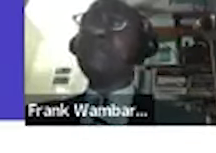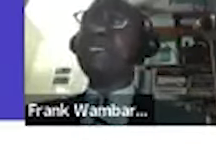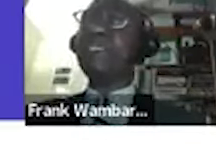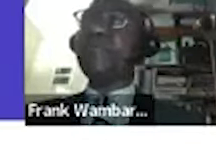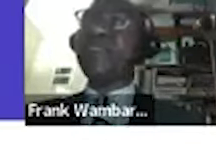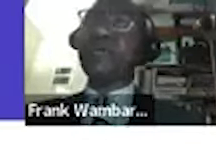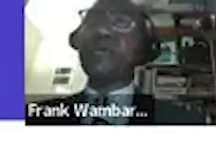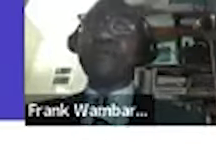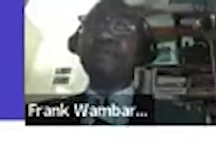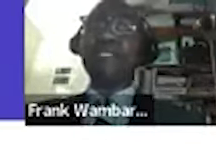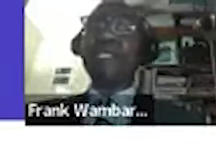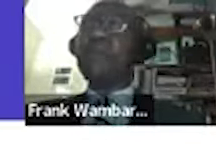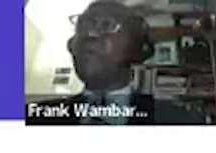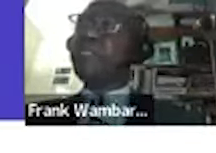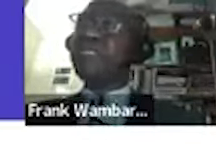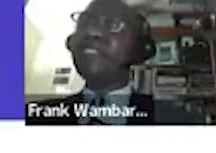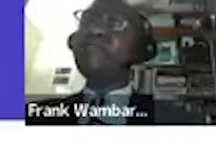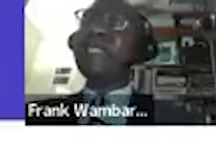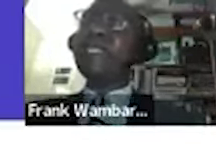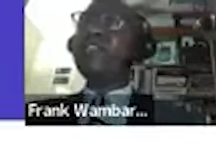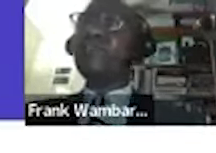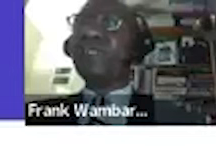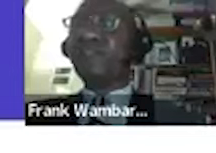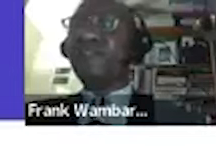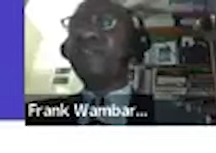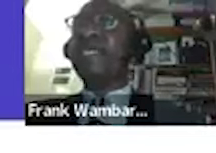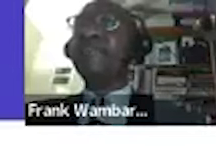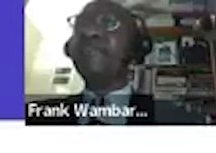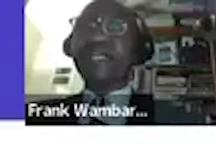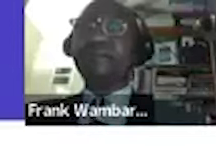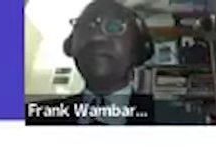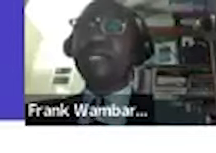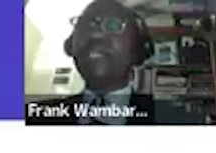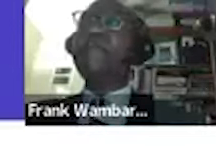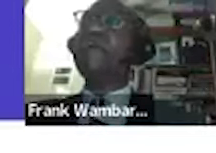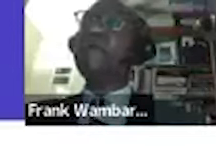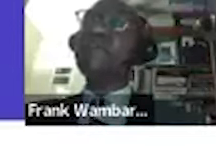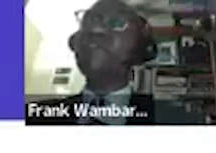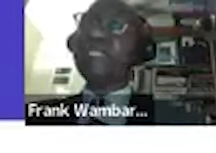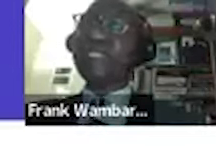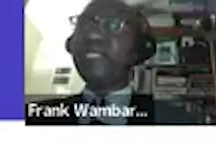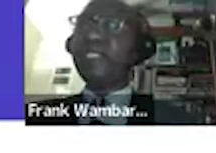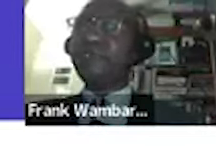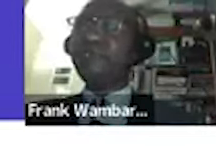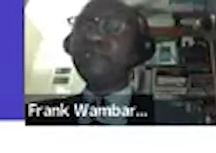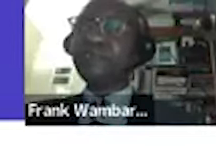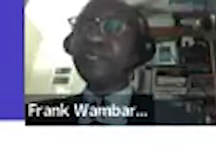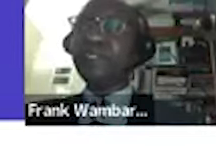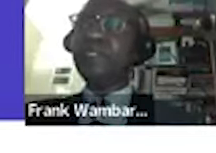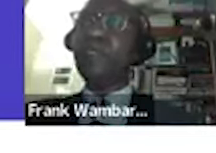even for the place where you're going keep constant communication with your family and fred and if you're going for religious